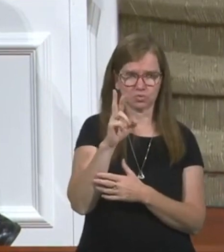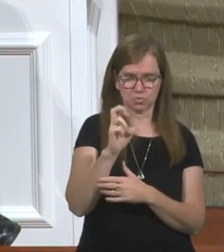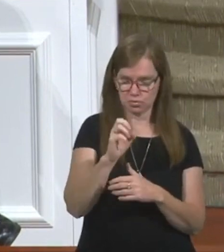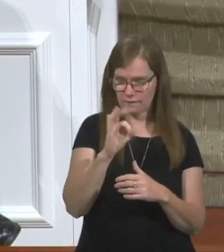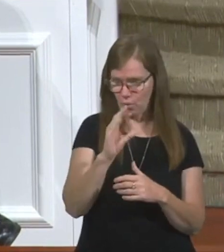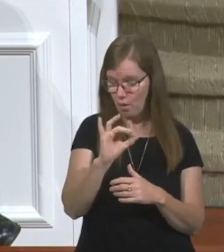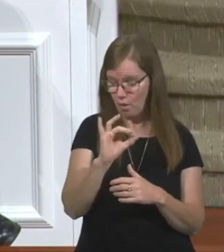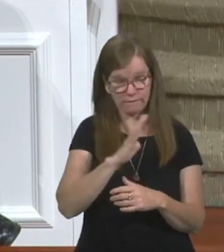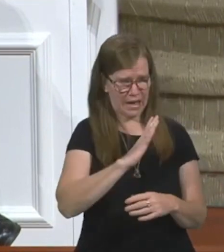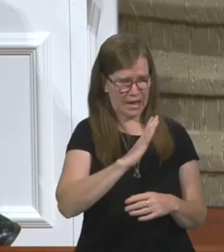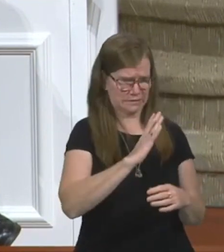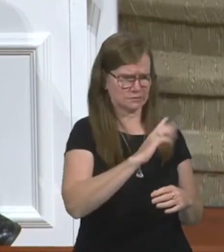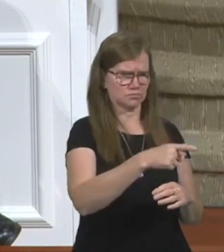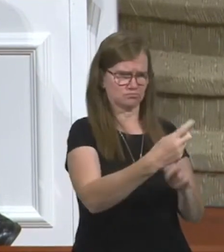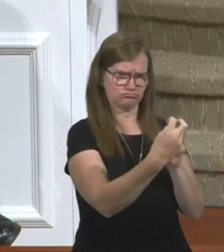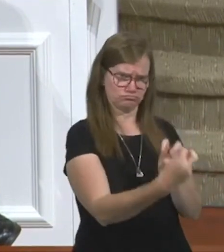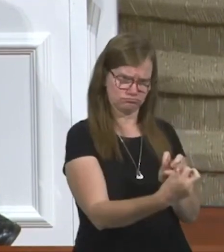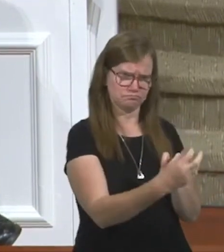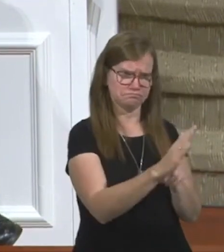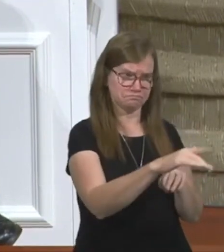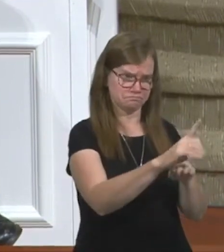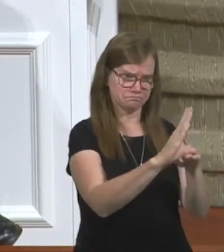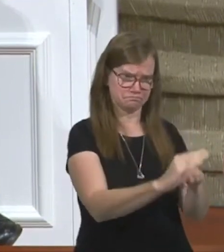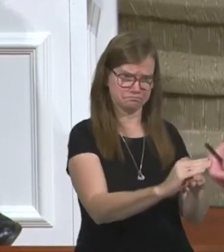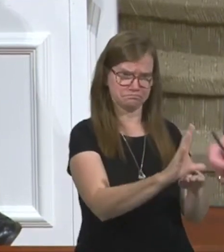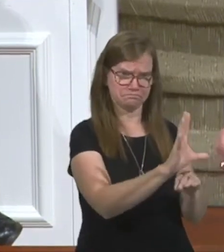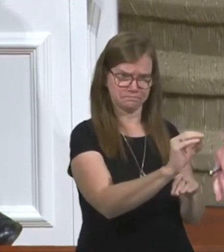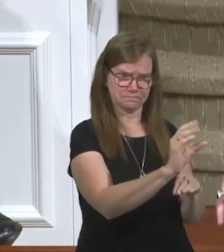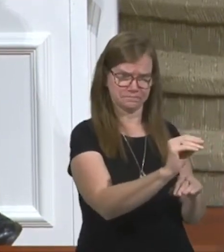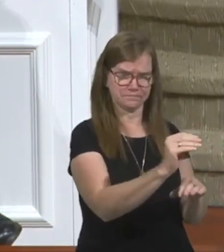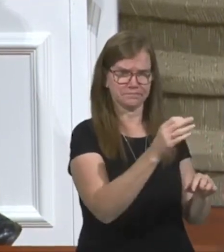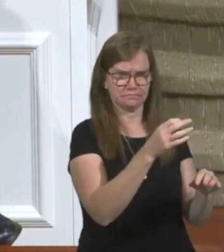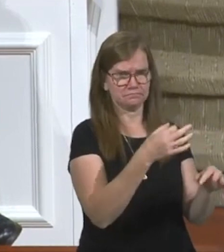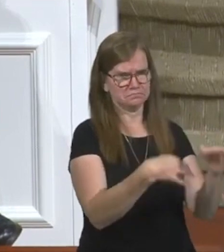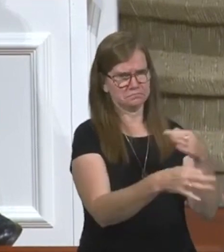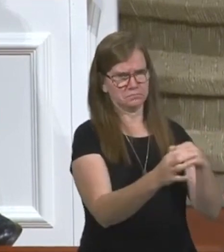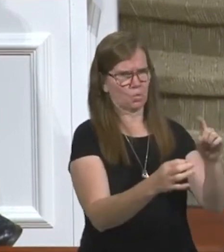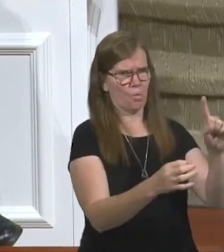thy bill, sit down quickly and write 50 instead of a hundred.